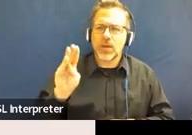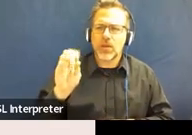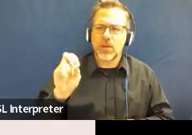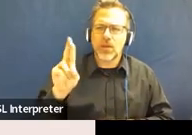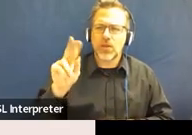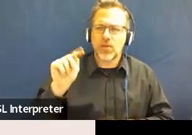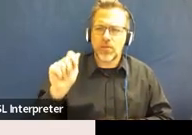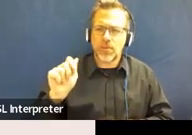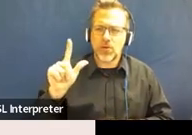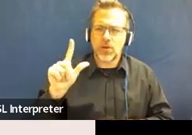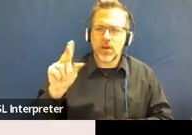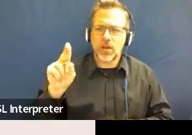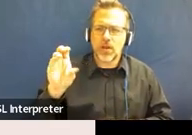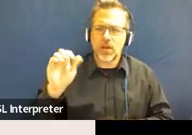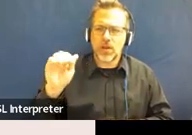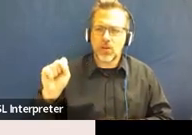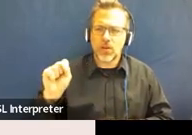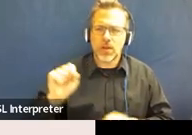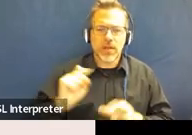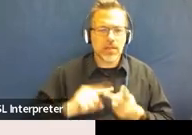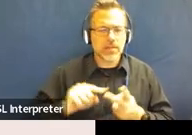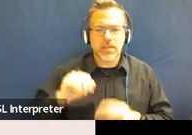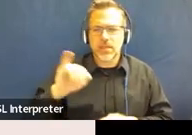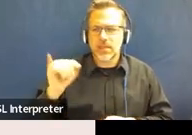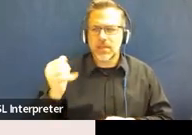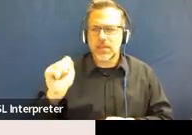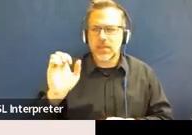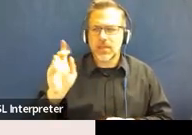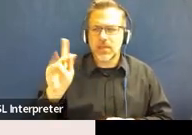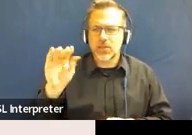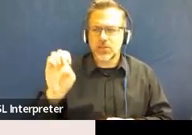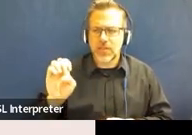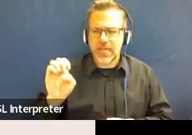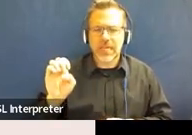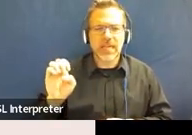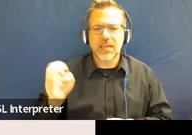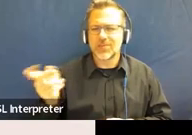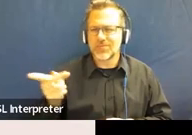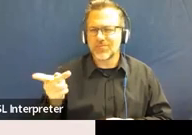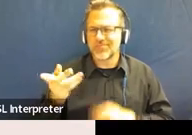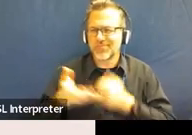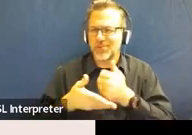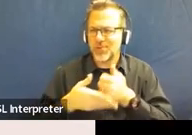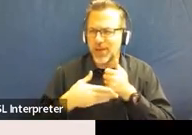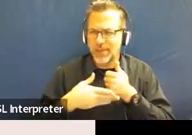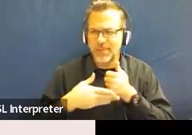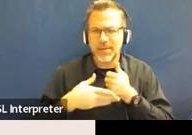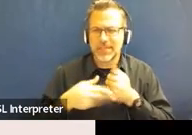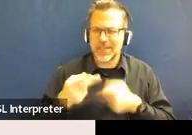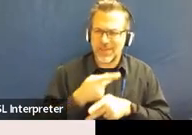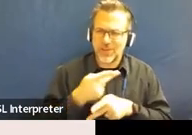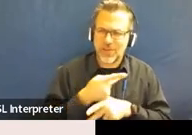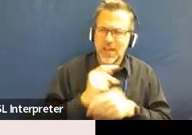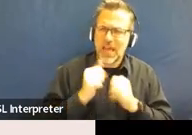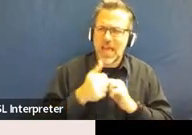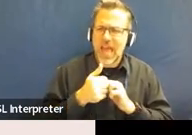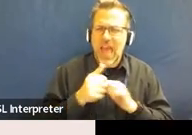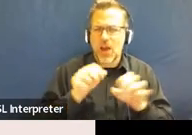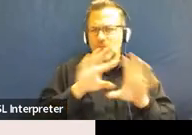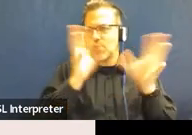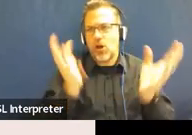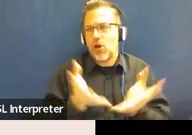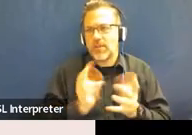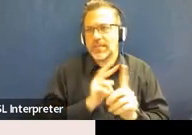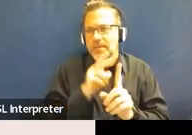Jackie Hersom to get some clarity around how this applies to kids in